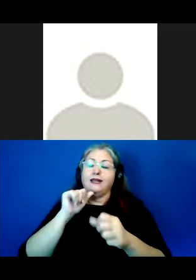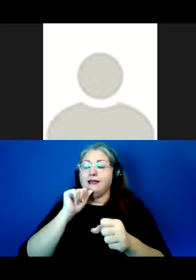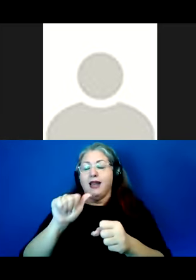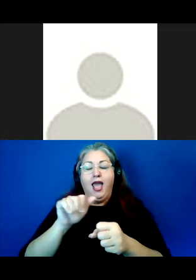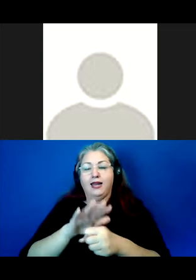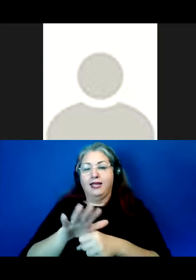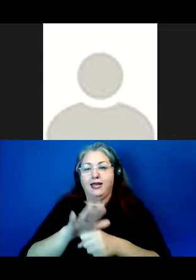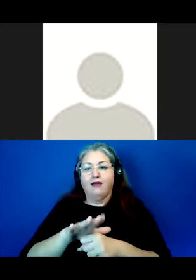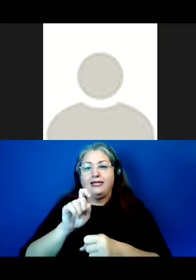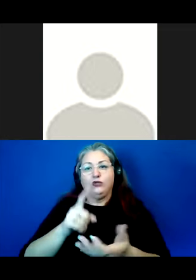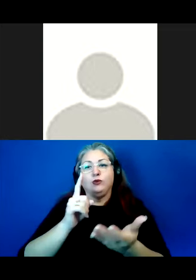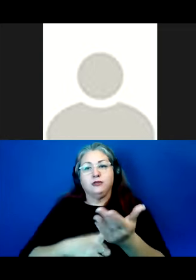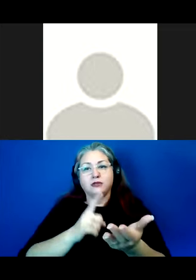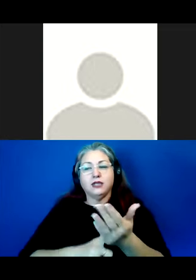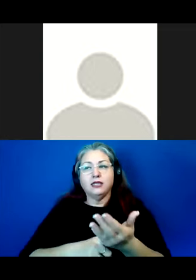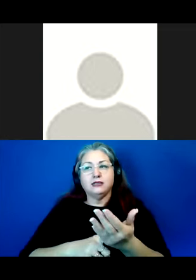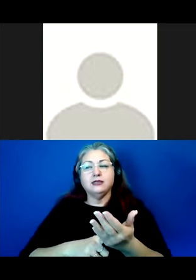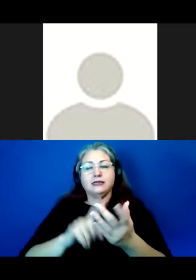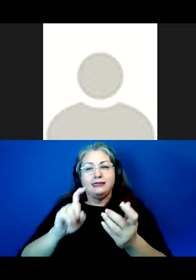to the degree that they really need to be.